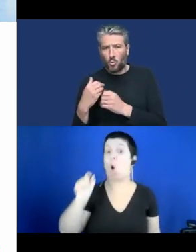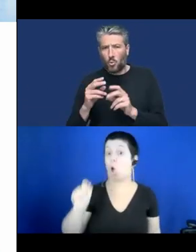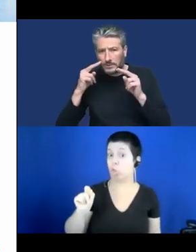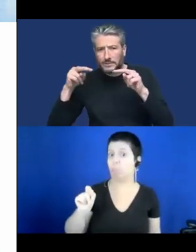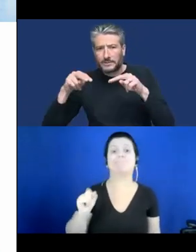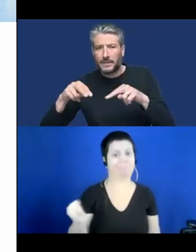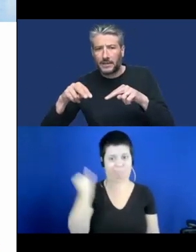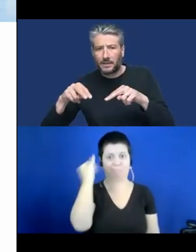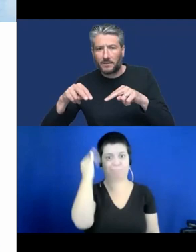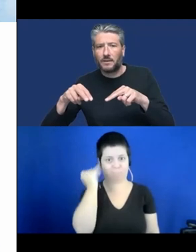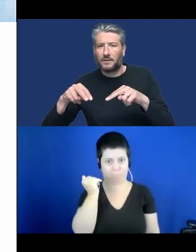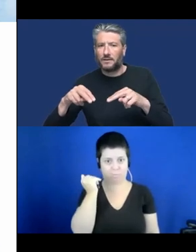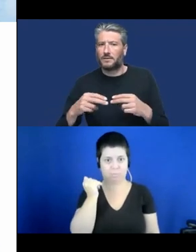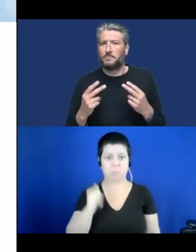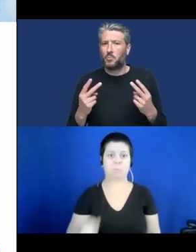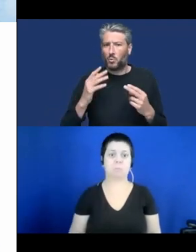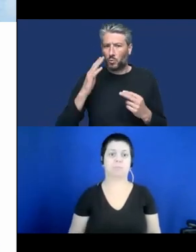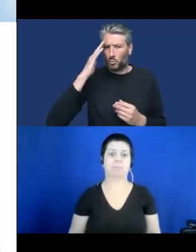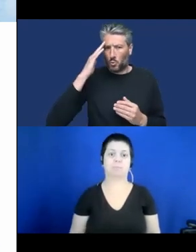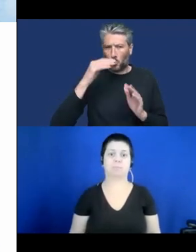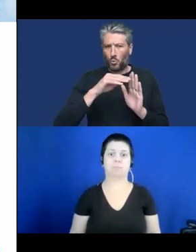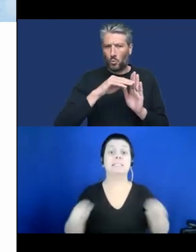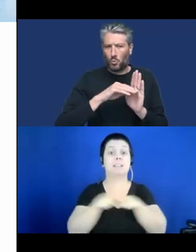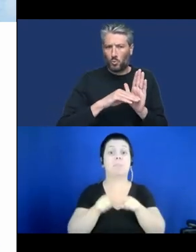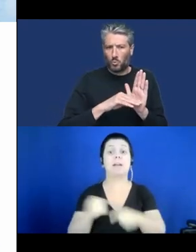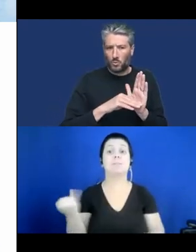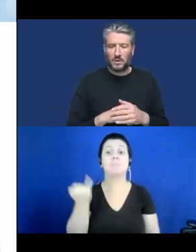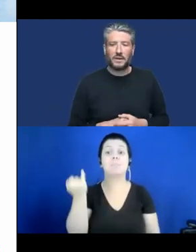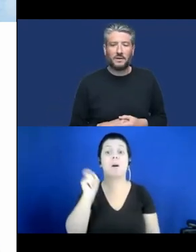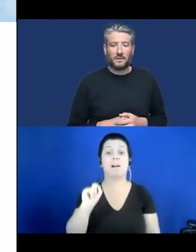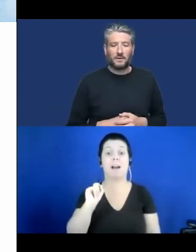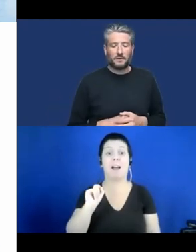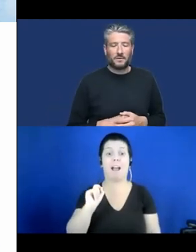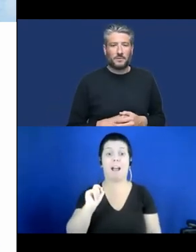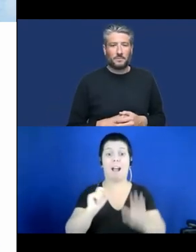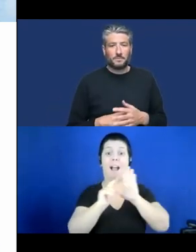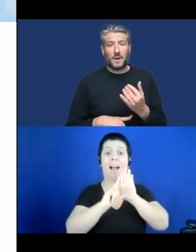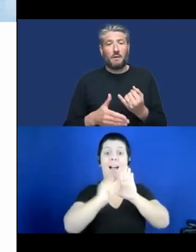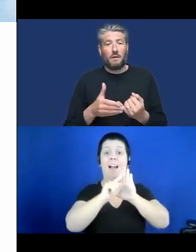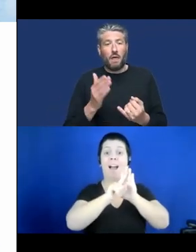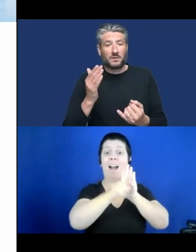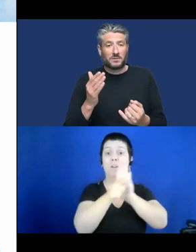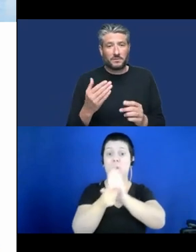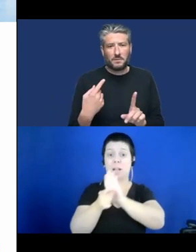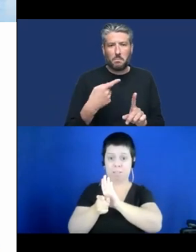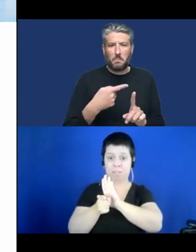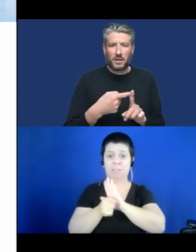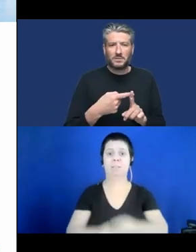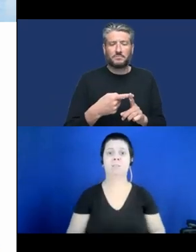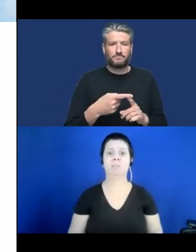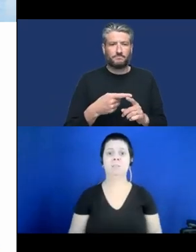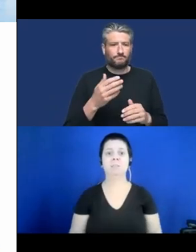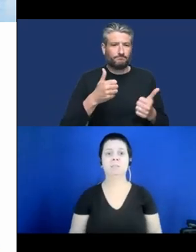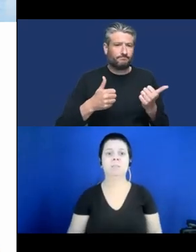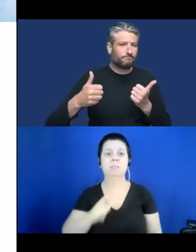Lastly but not of least importance is of course regulatory issues. There are a number of regulations that are